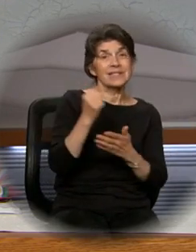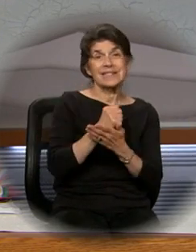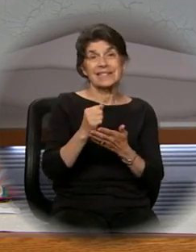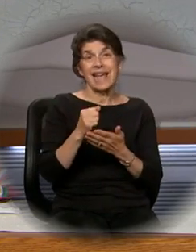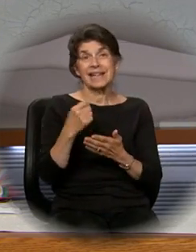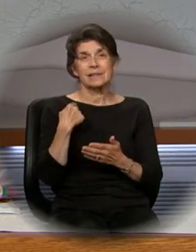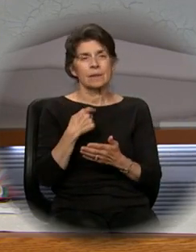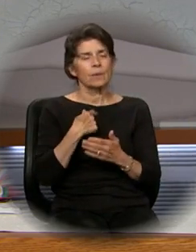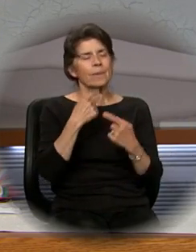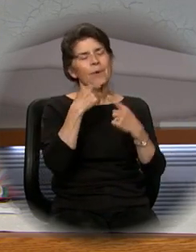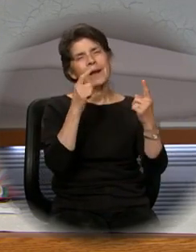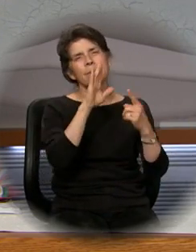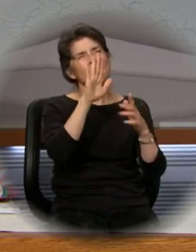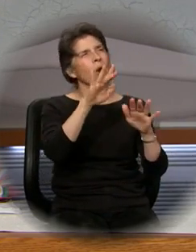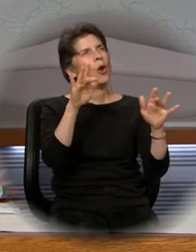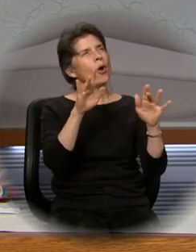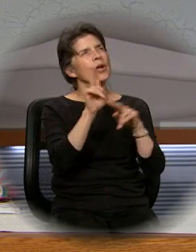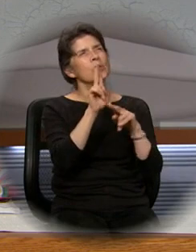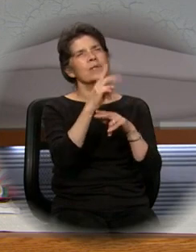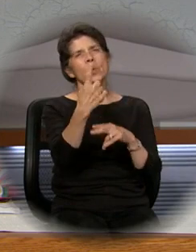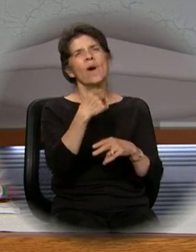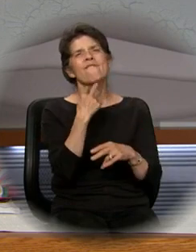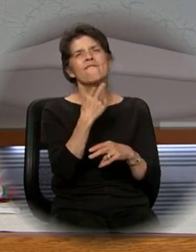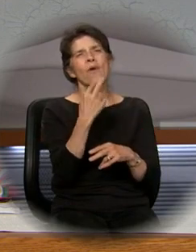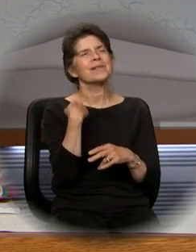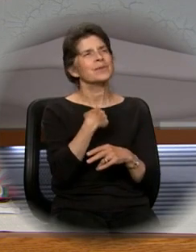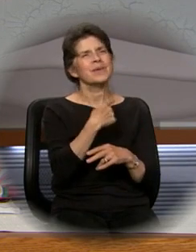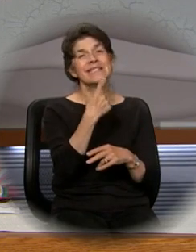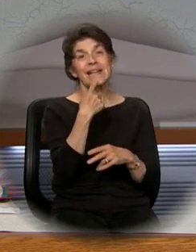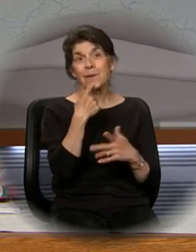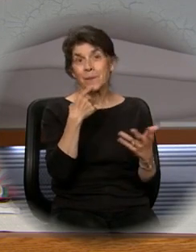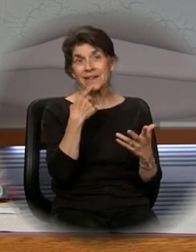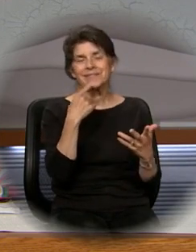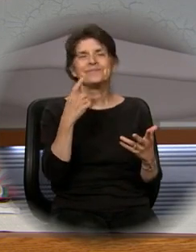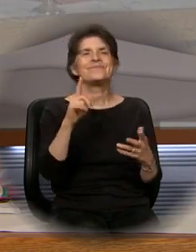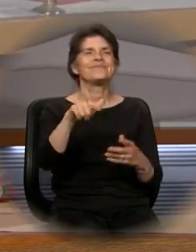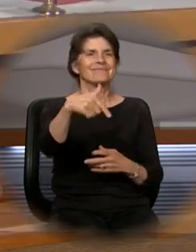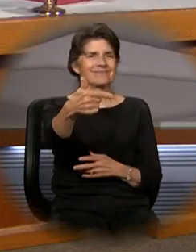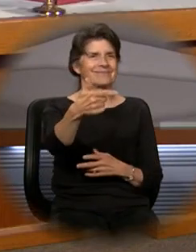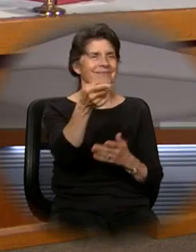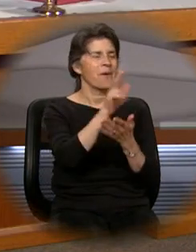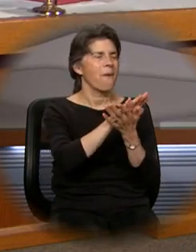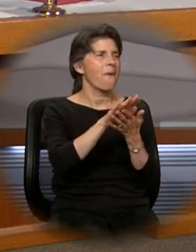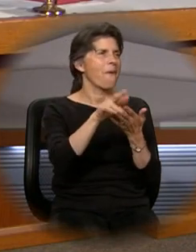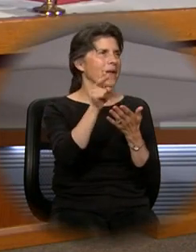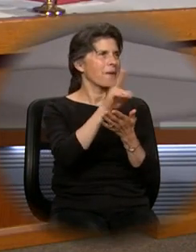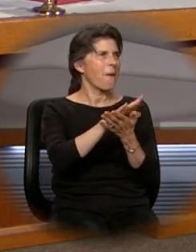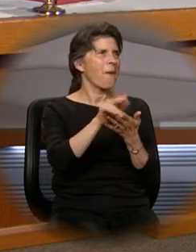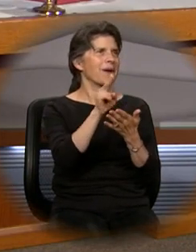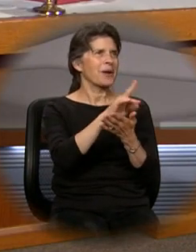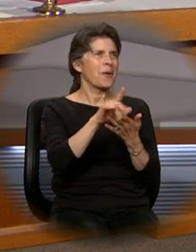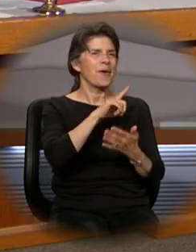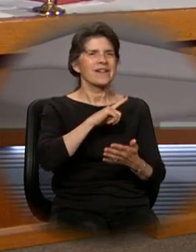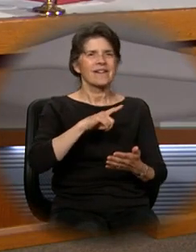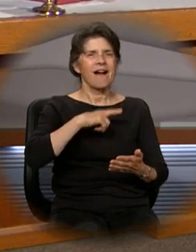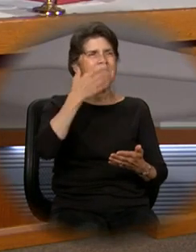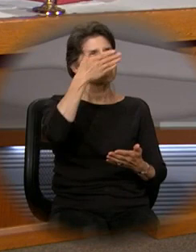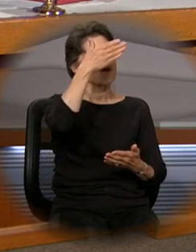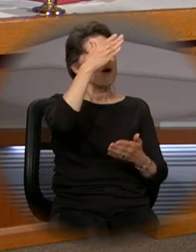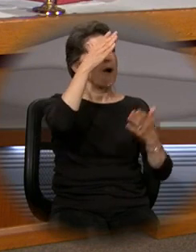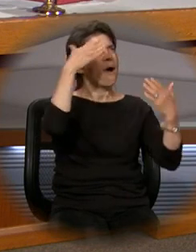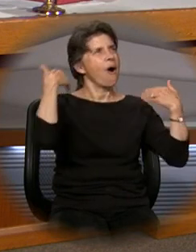your glory as with one voice we acclaim. Holy, holy, holy, Lord God of hosts,